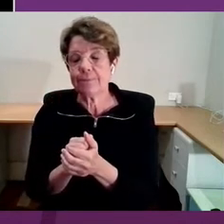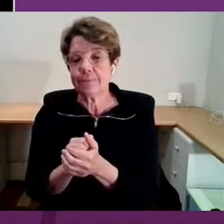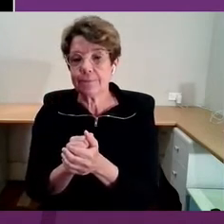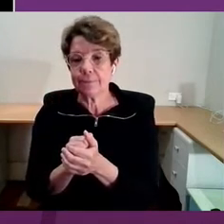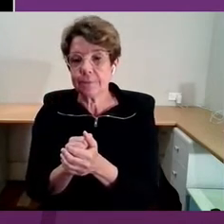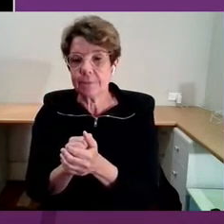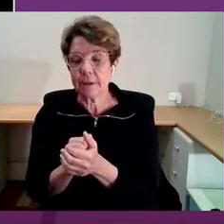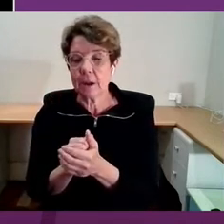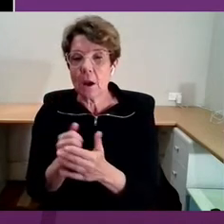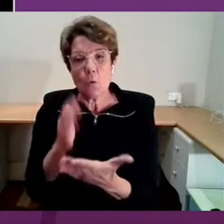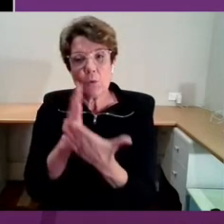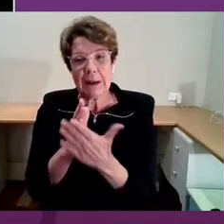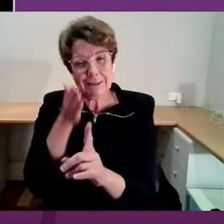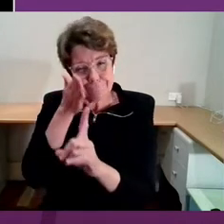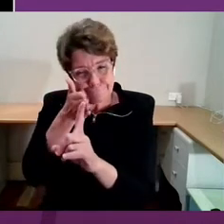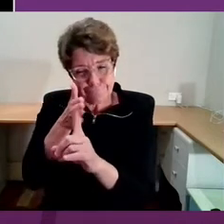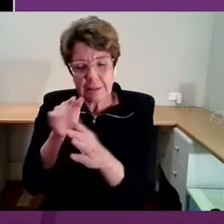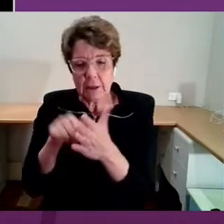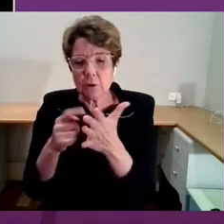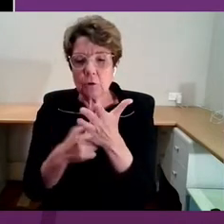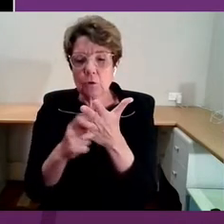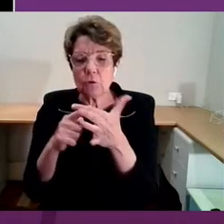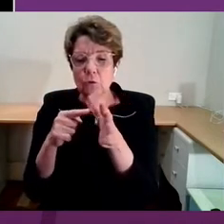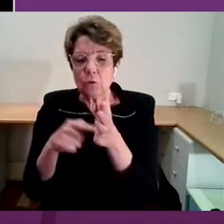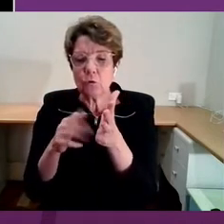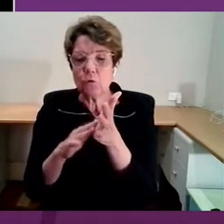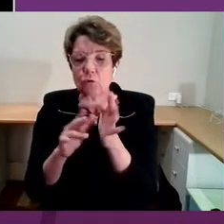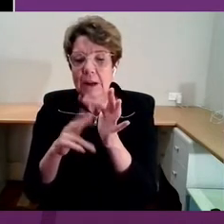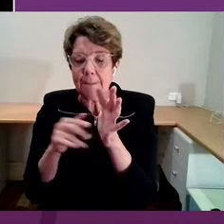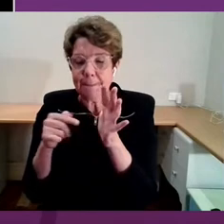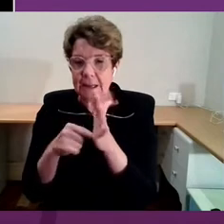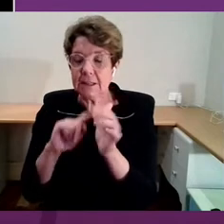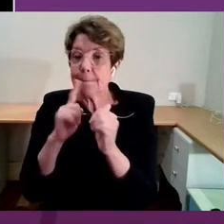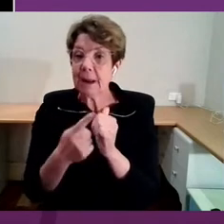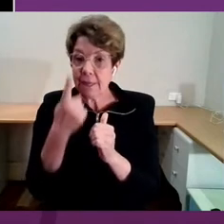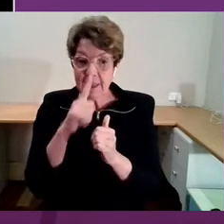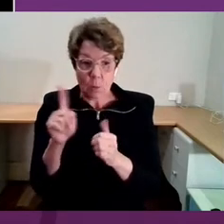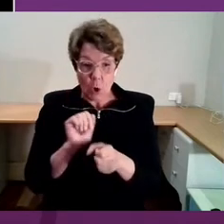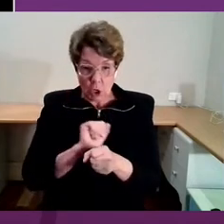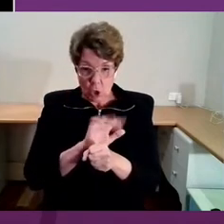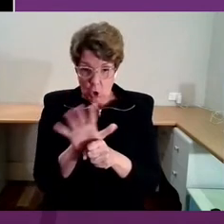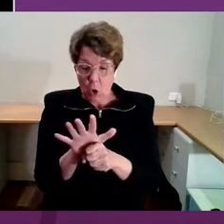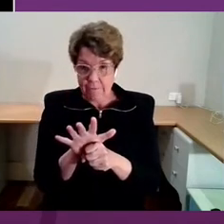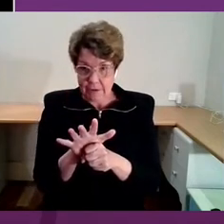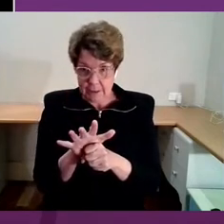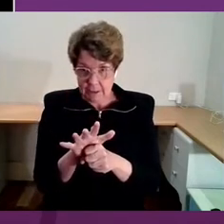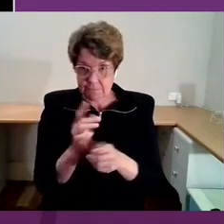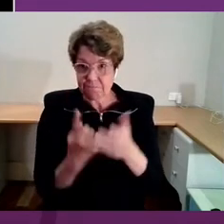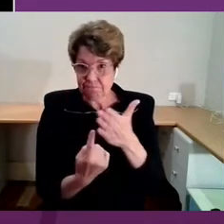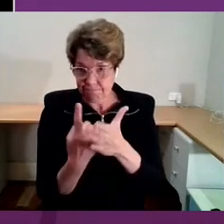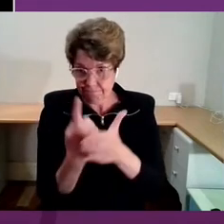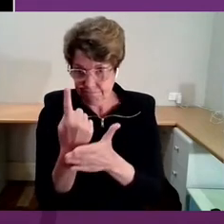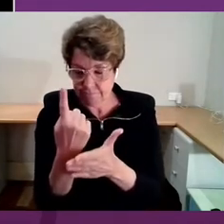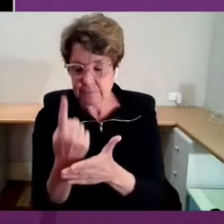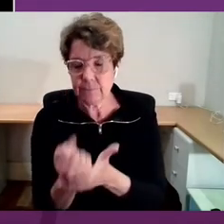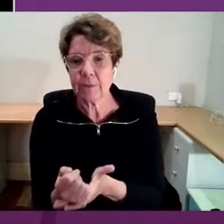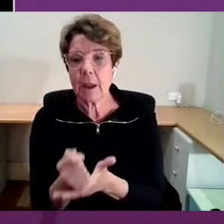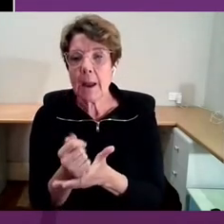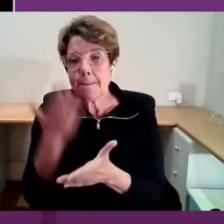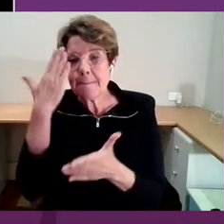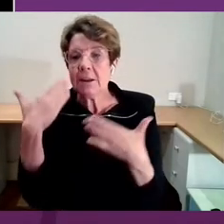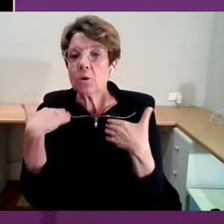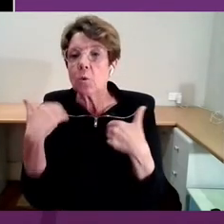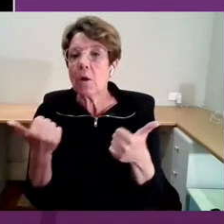lens in one way or another. And I think what the COVID context has really brought home is that mental health and wellbeing are relevant for